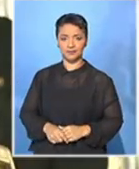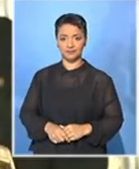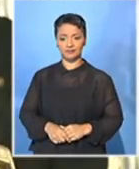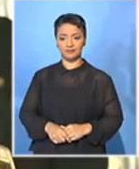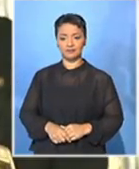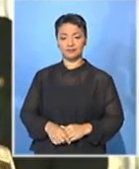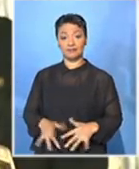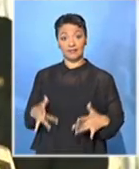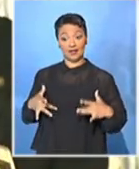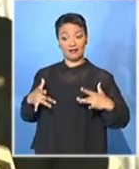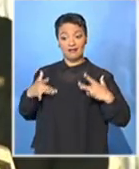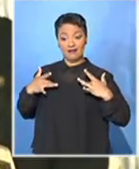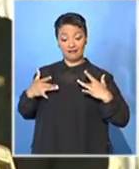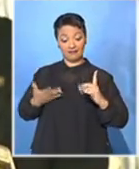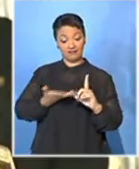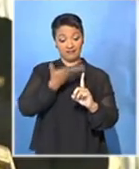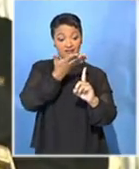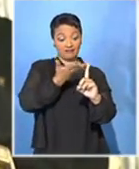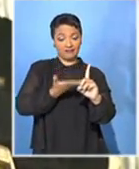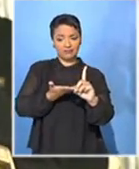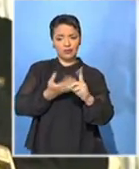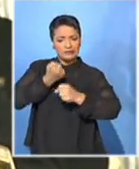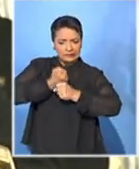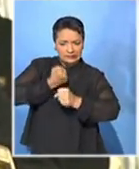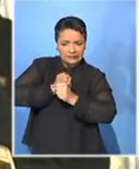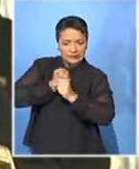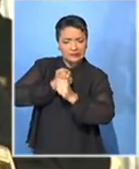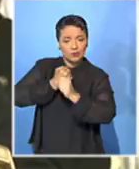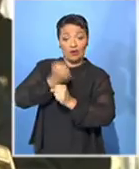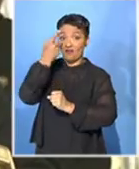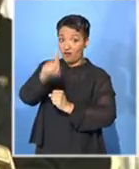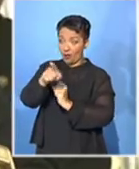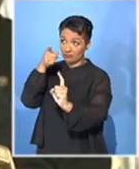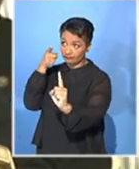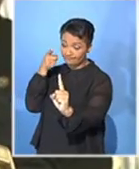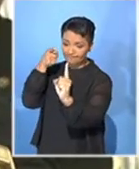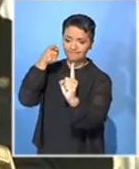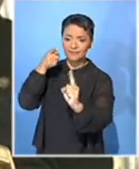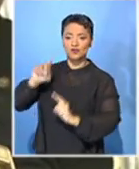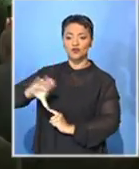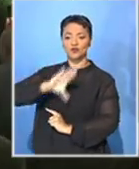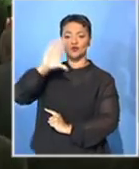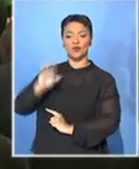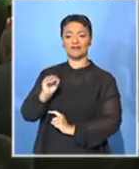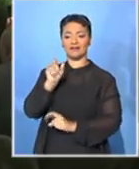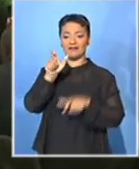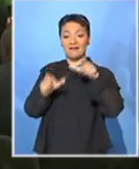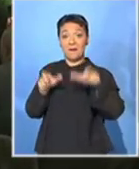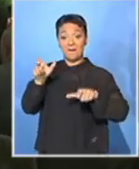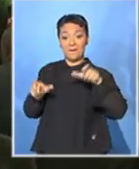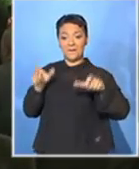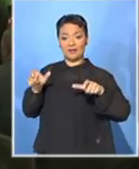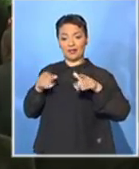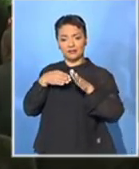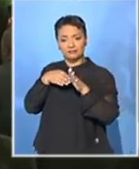his life to the upliftment and empowerment of the people early